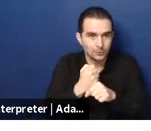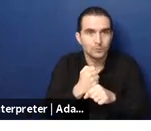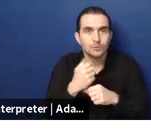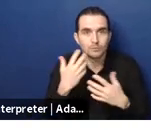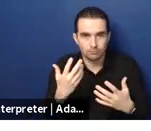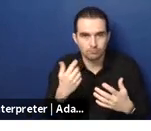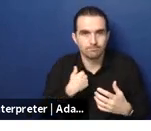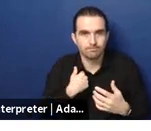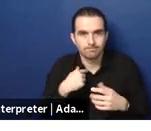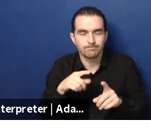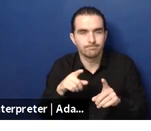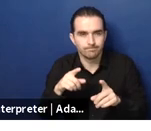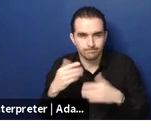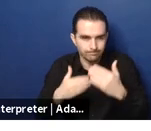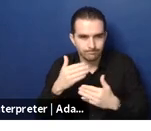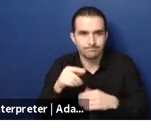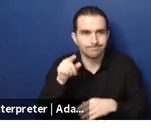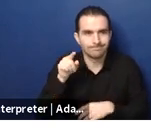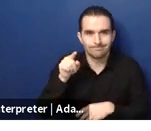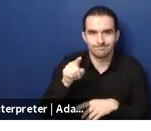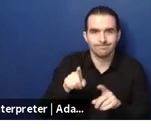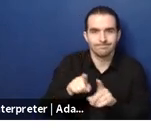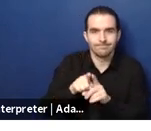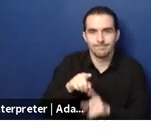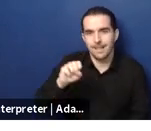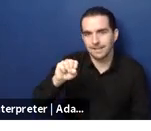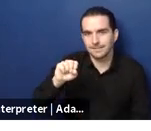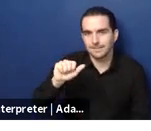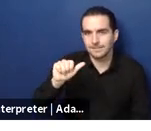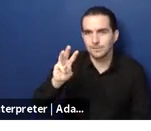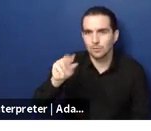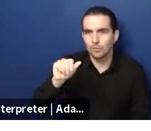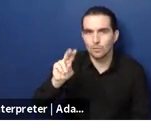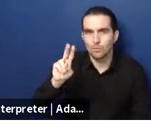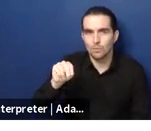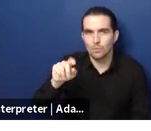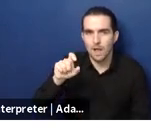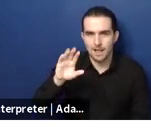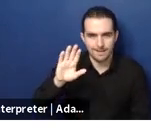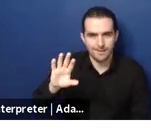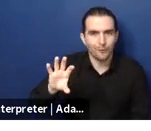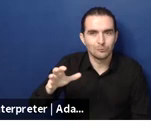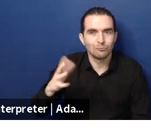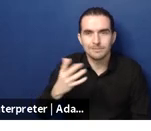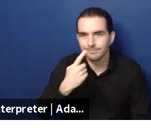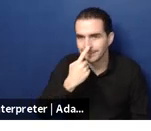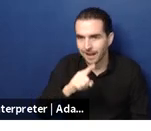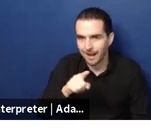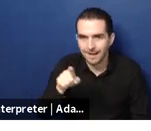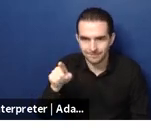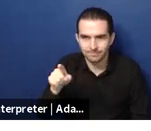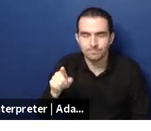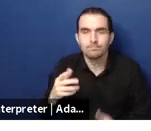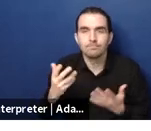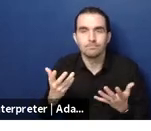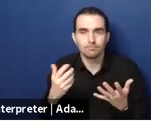program to support older persons in their homes and this is a real key concept the concept